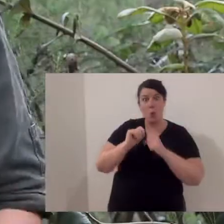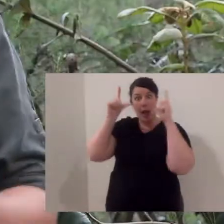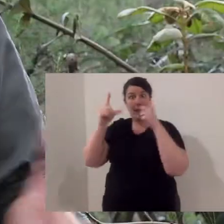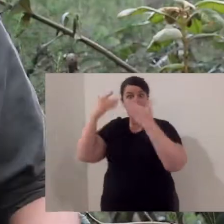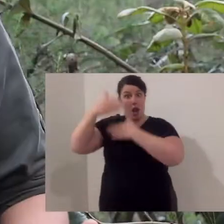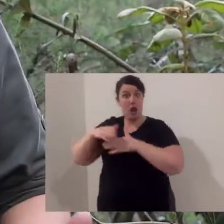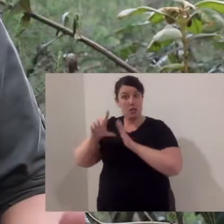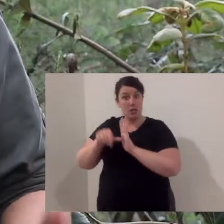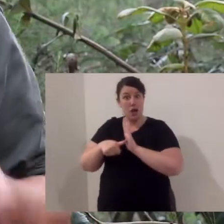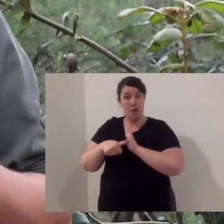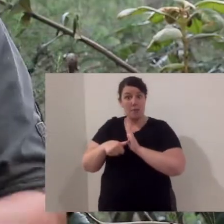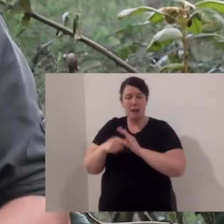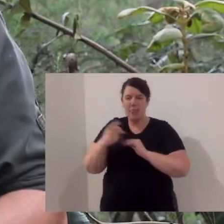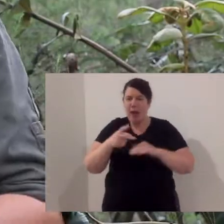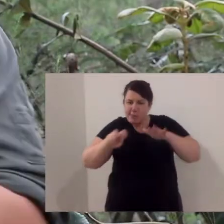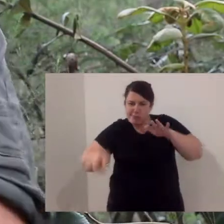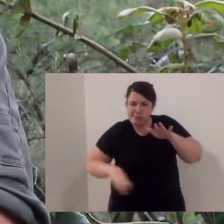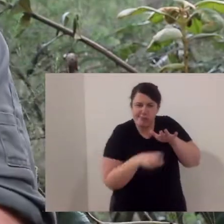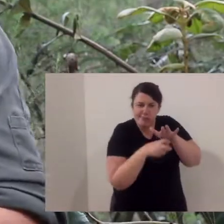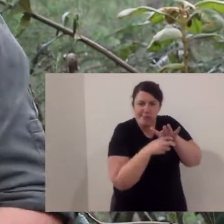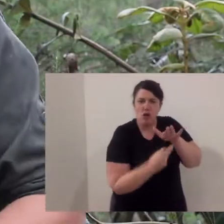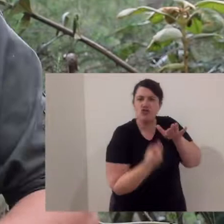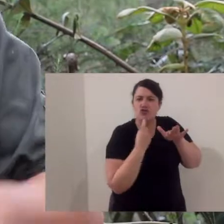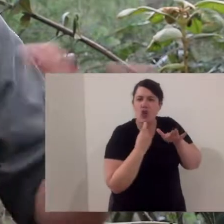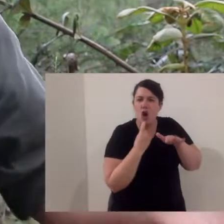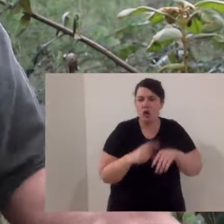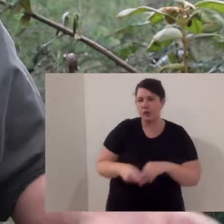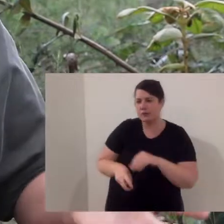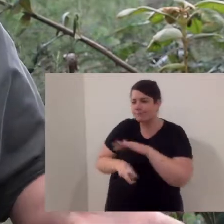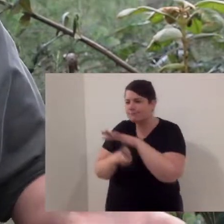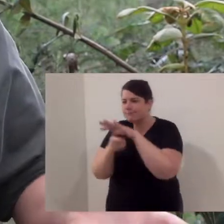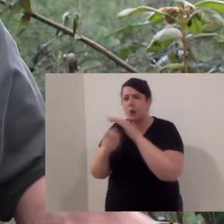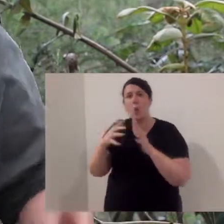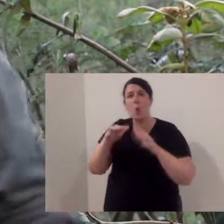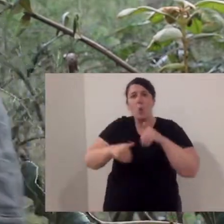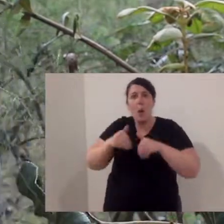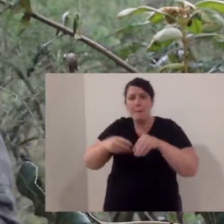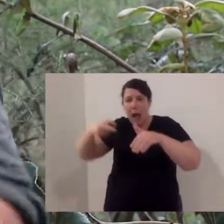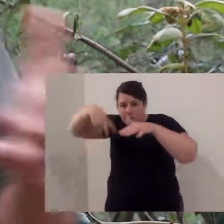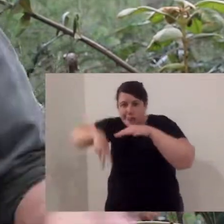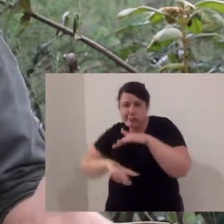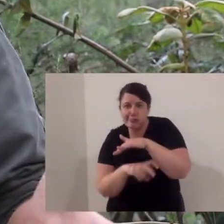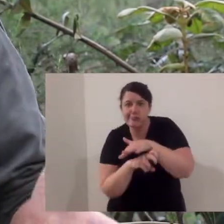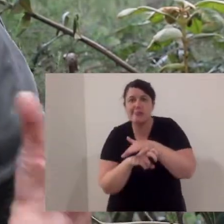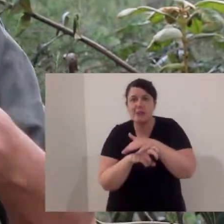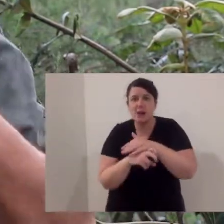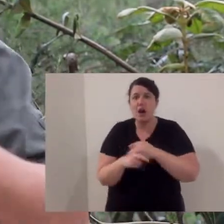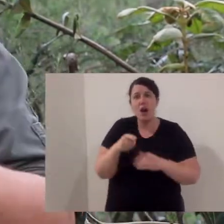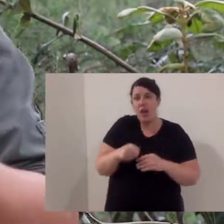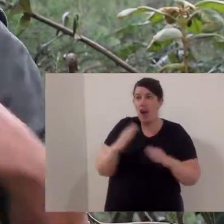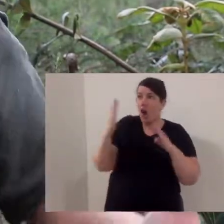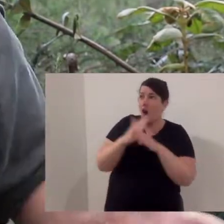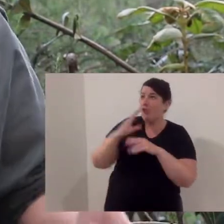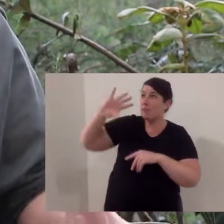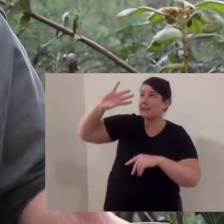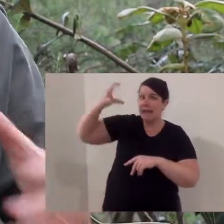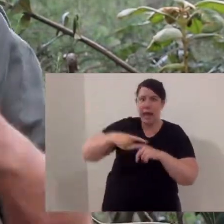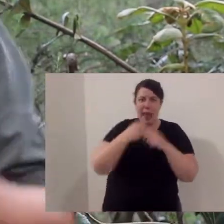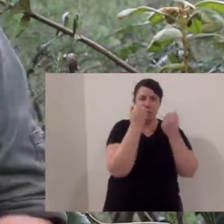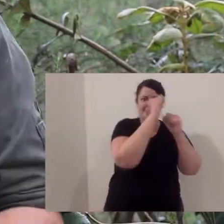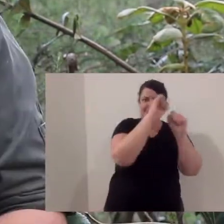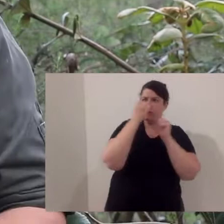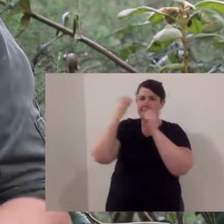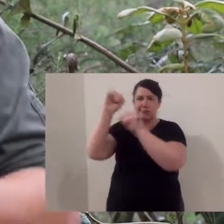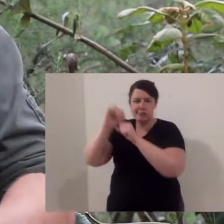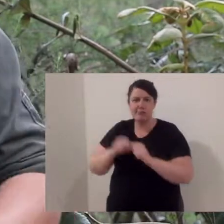during the day. And where they take shelter is in big hollow logs, under rocks, old wombat burrows.